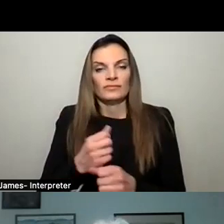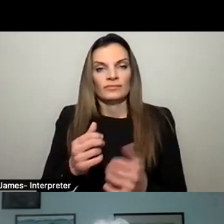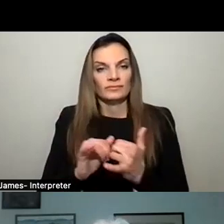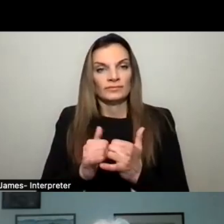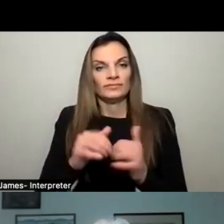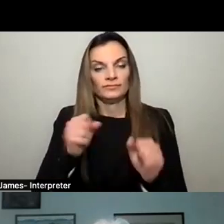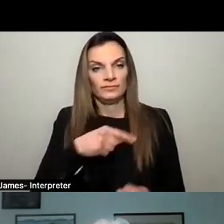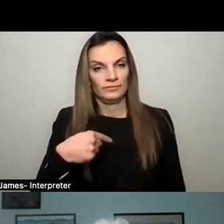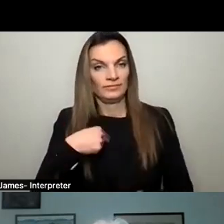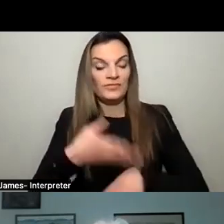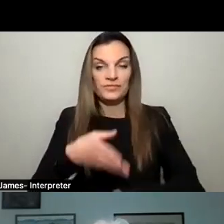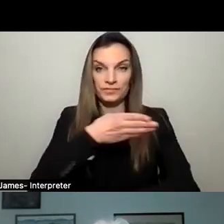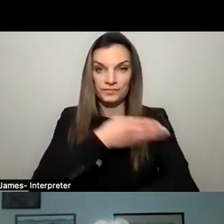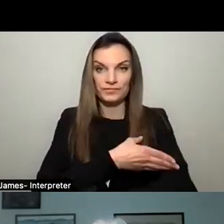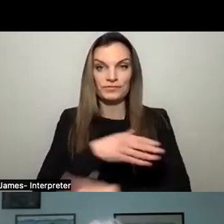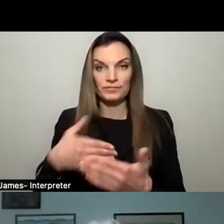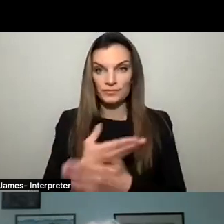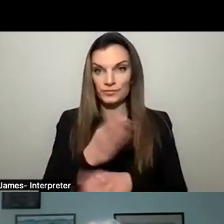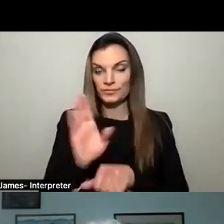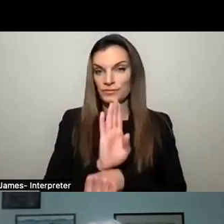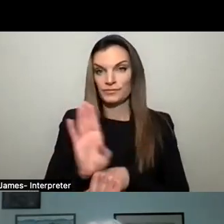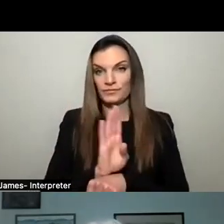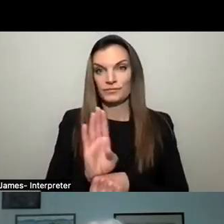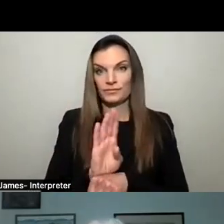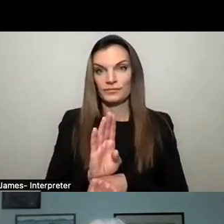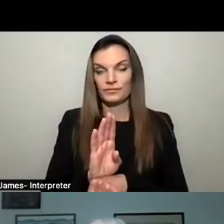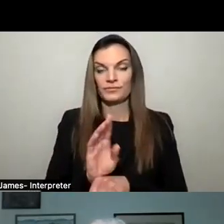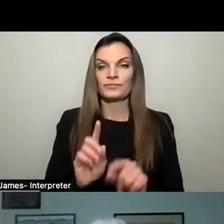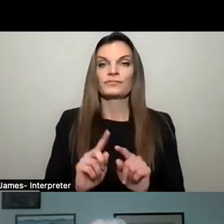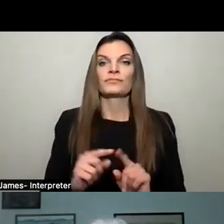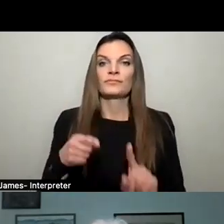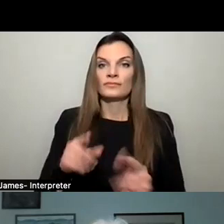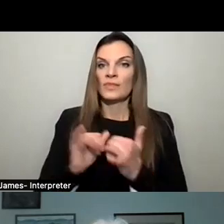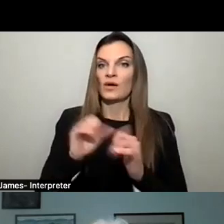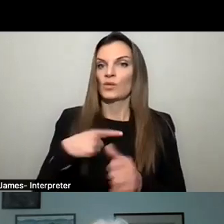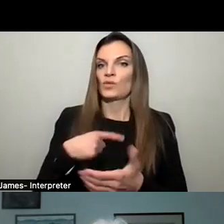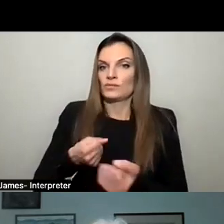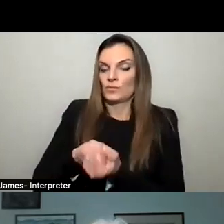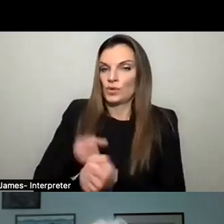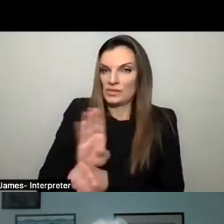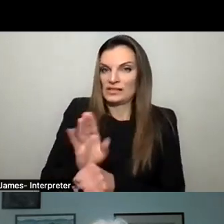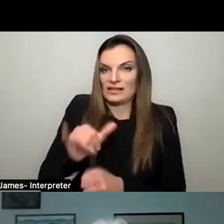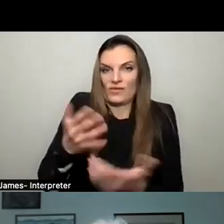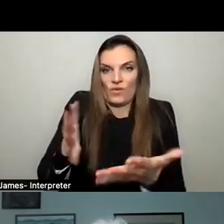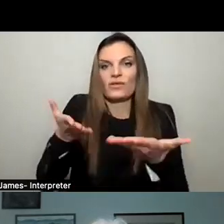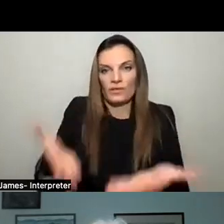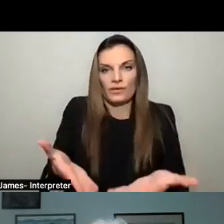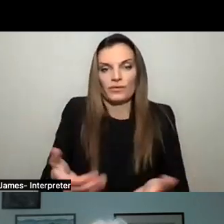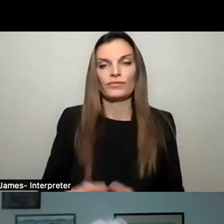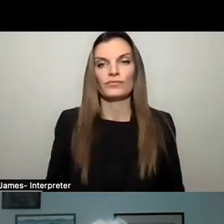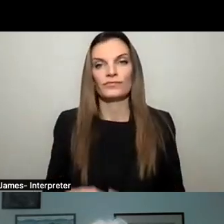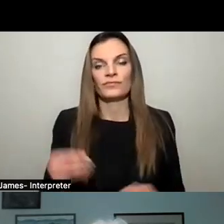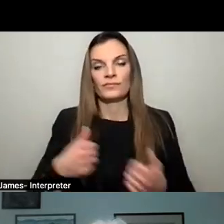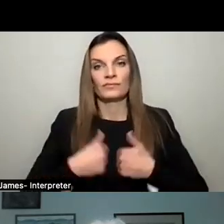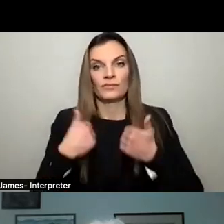enhance new businesses. But more importantly, how can we support the businesses that are already here and the residents